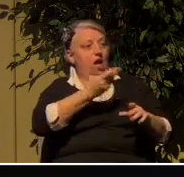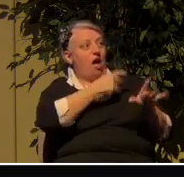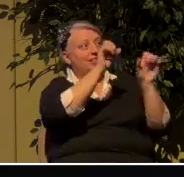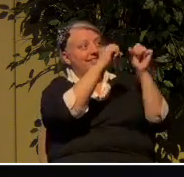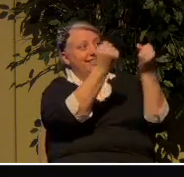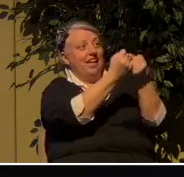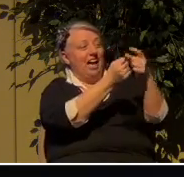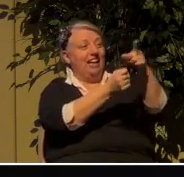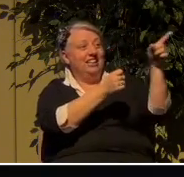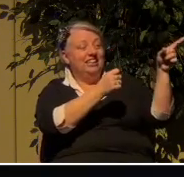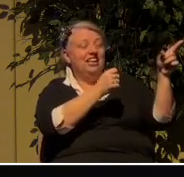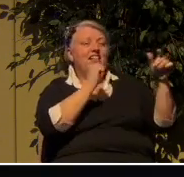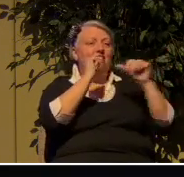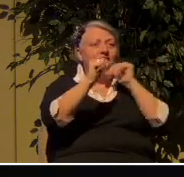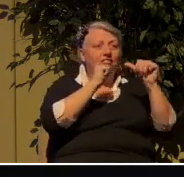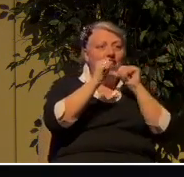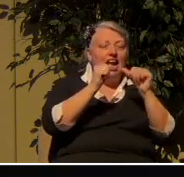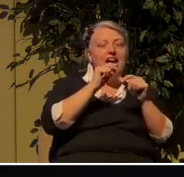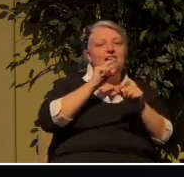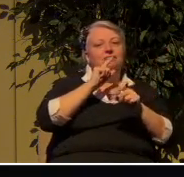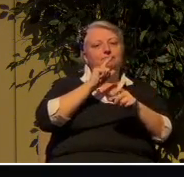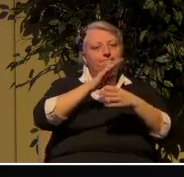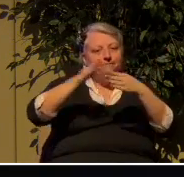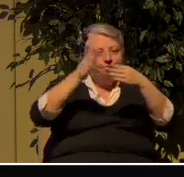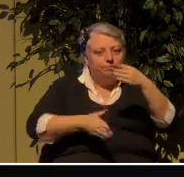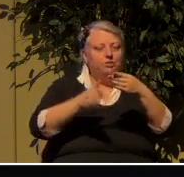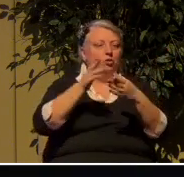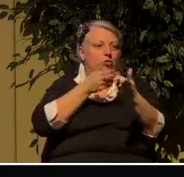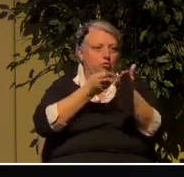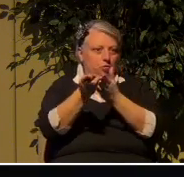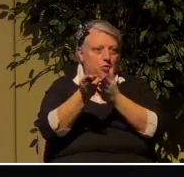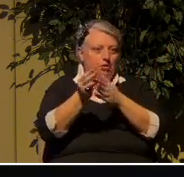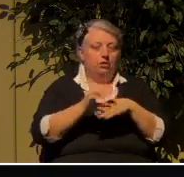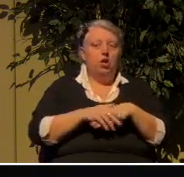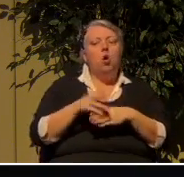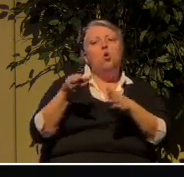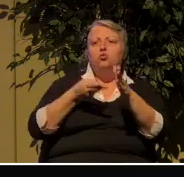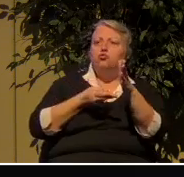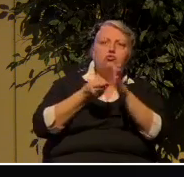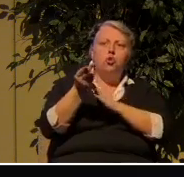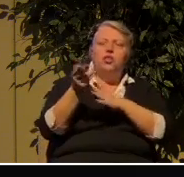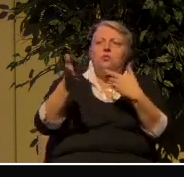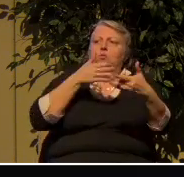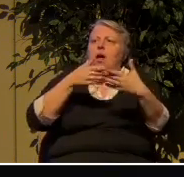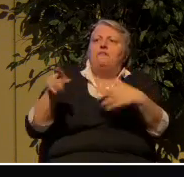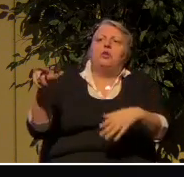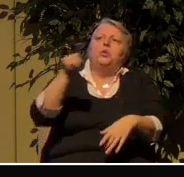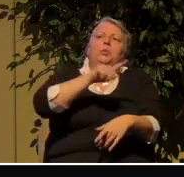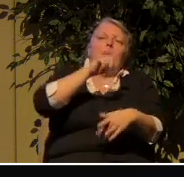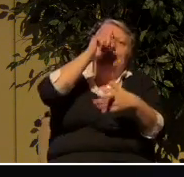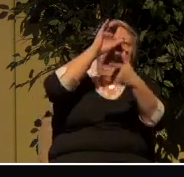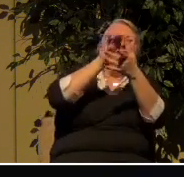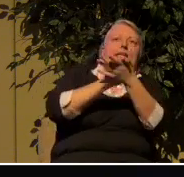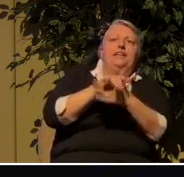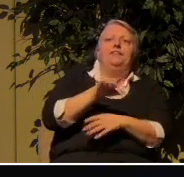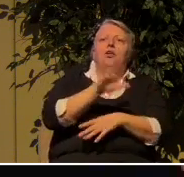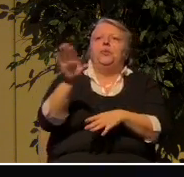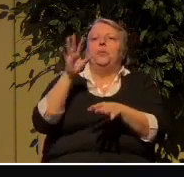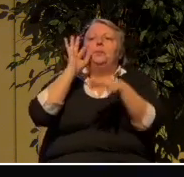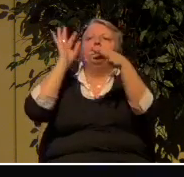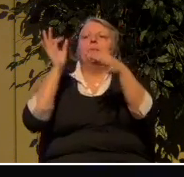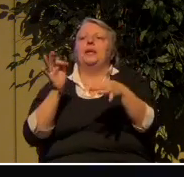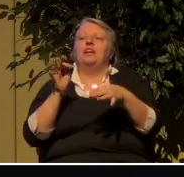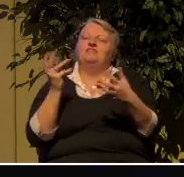that denies there is such a thing as absolute truth. Truth is what you make it. Truth is what you believe. Truth is what fits